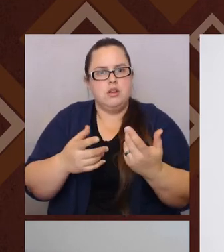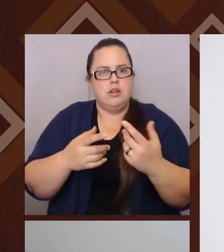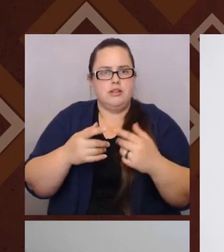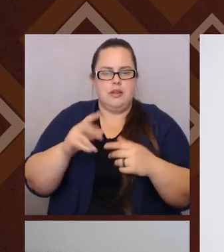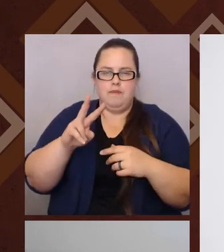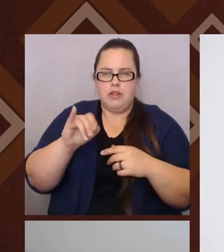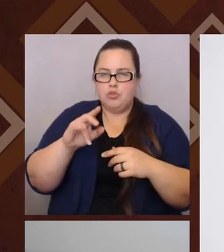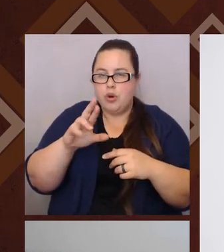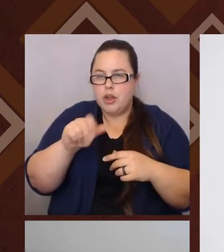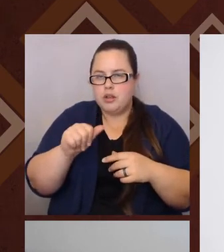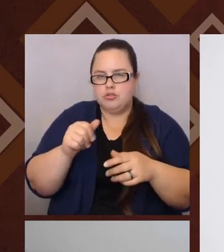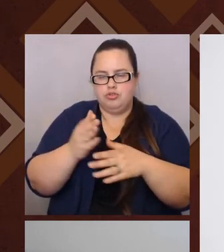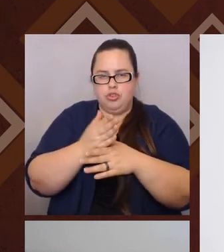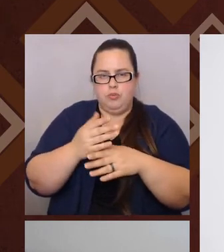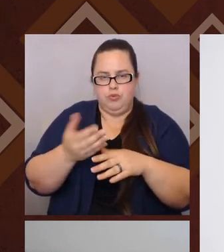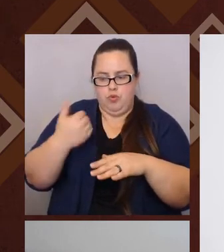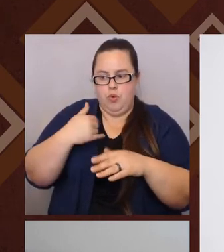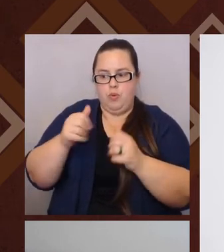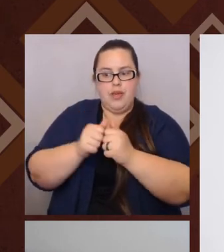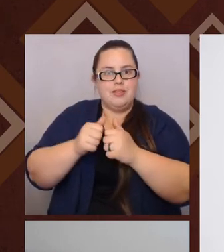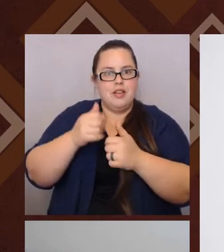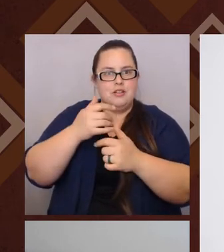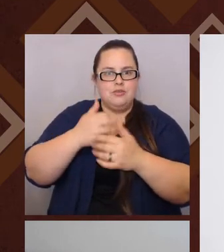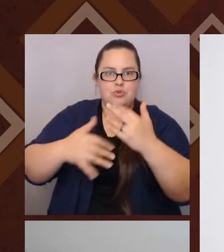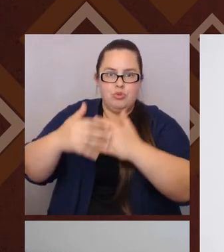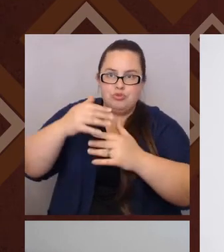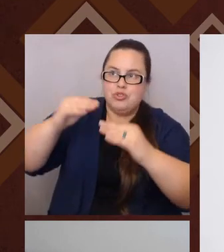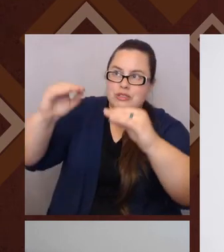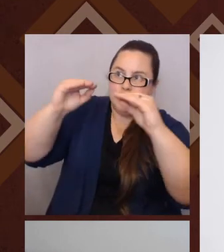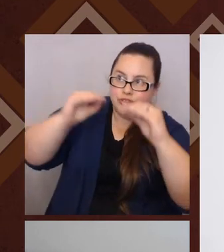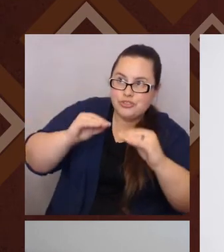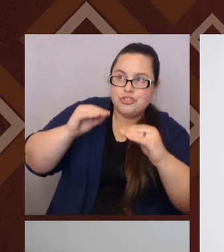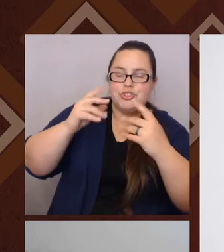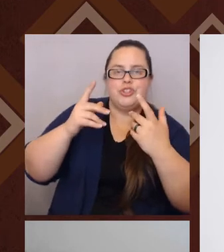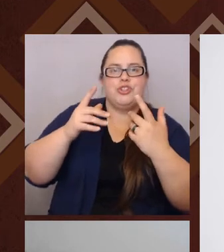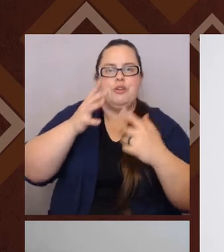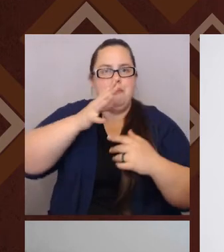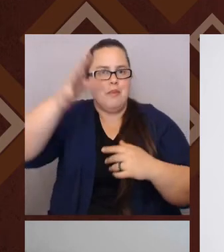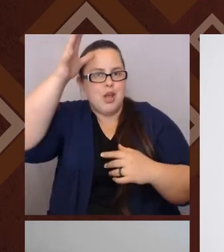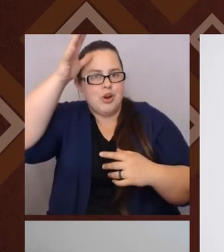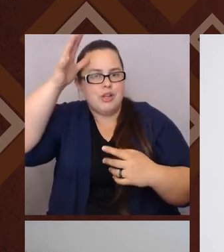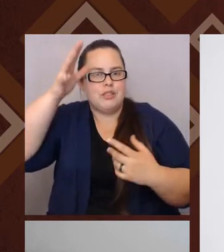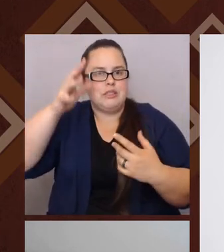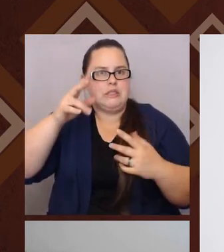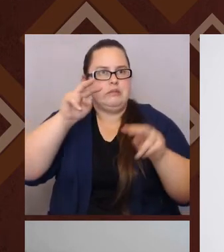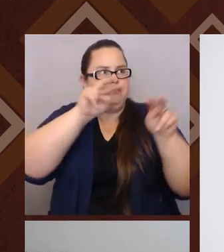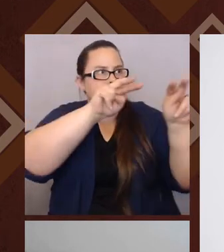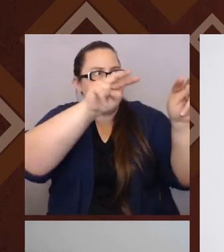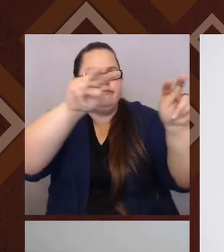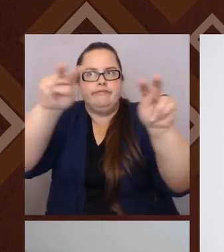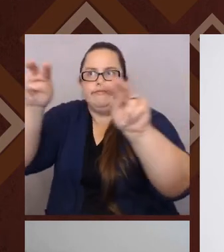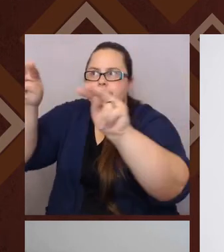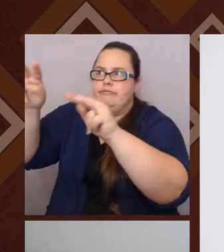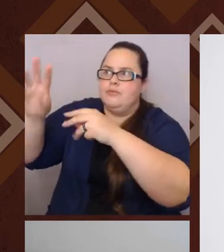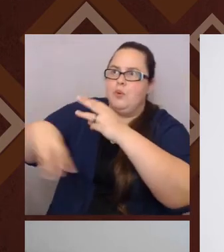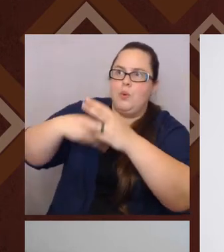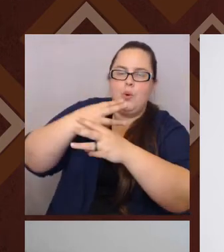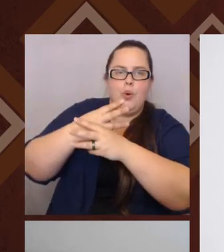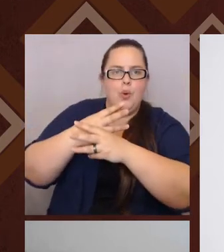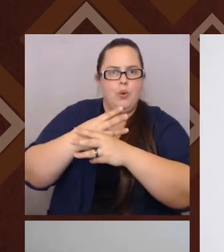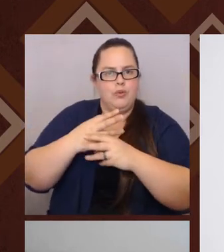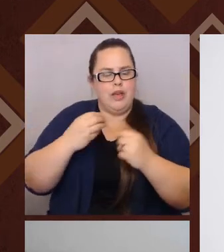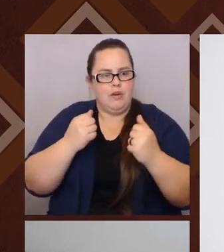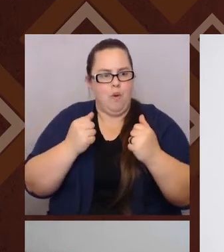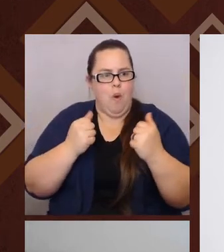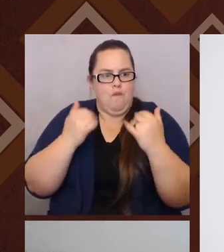socialization and our parents and seeing the world around us, right. Um, the, the, the, overwhelming sense I've